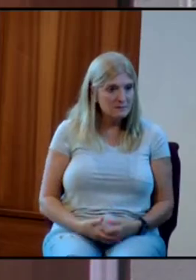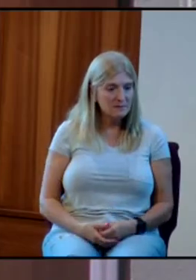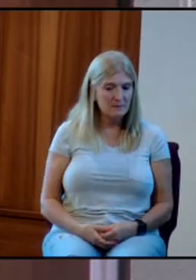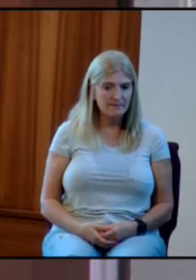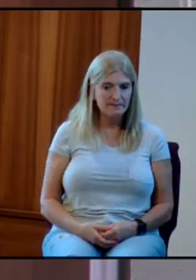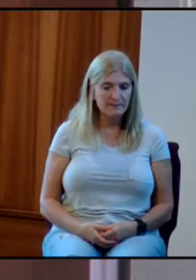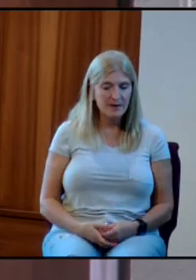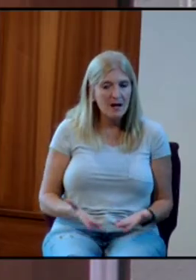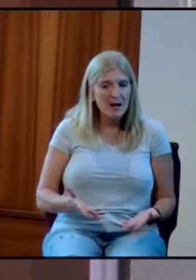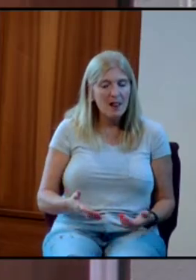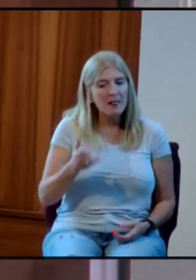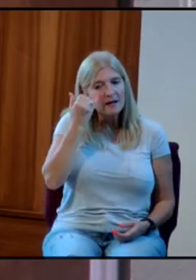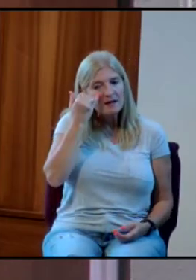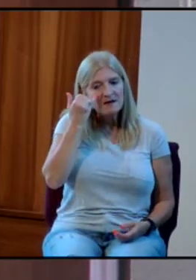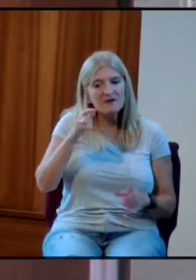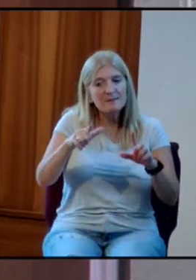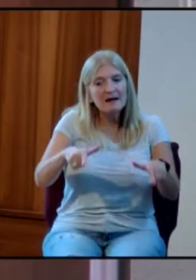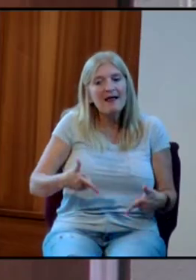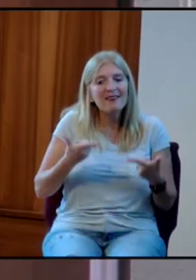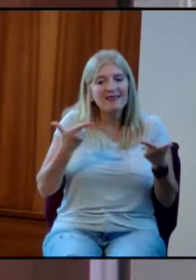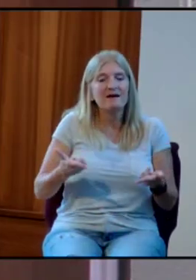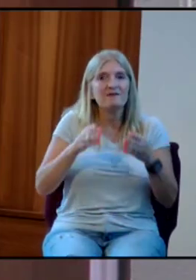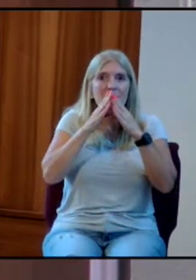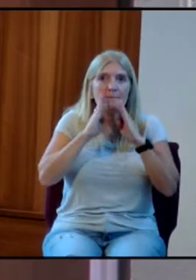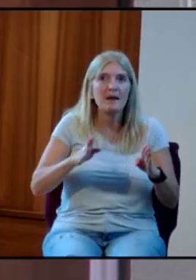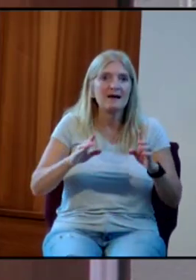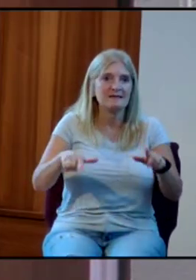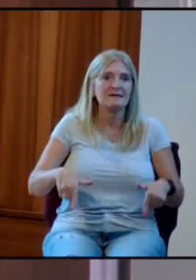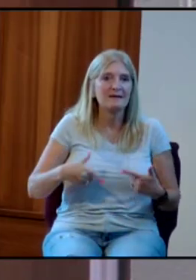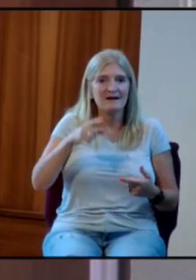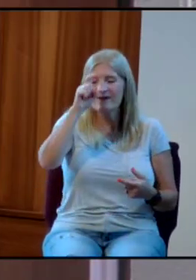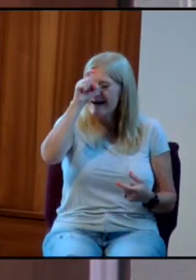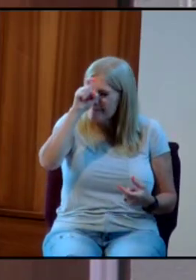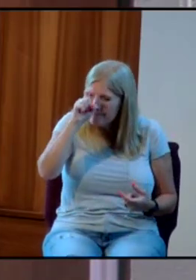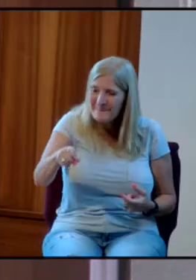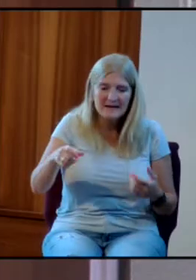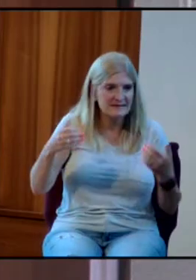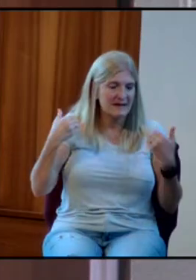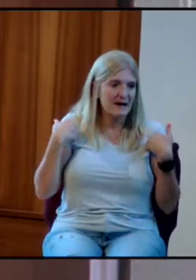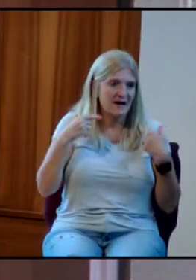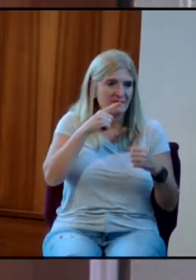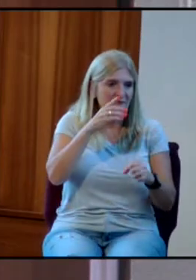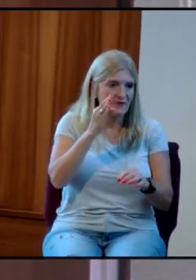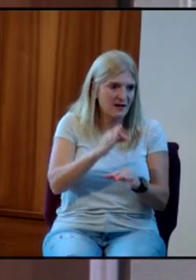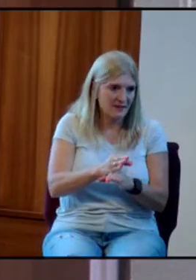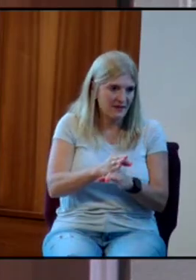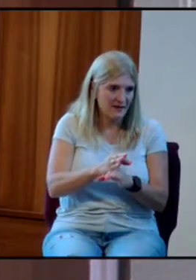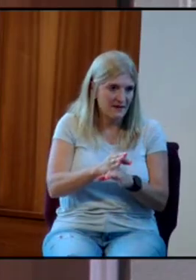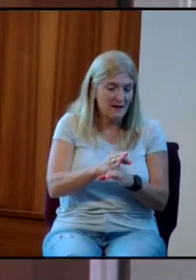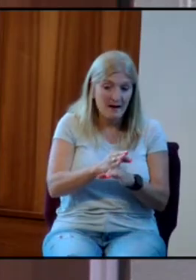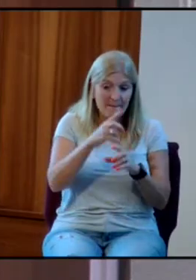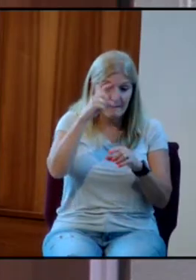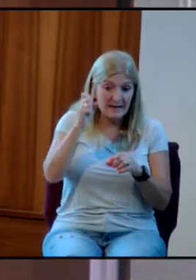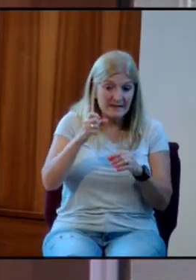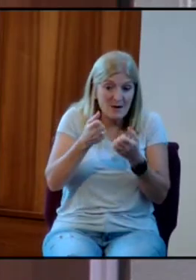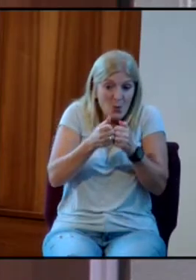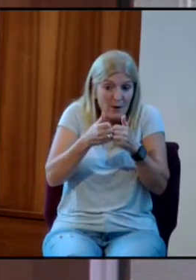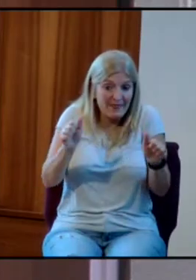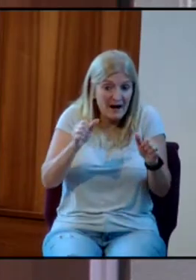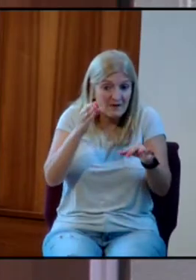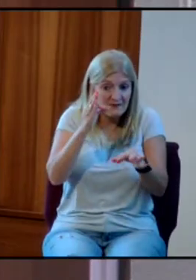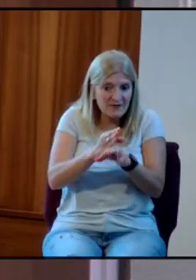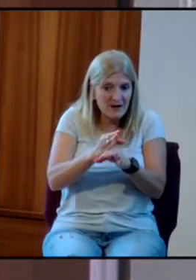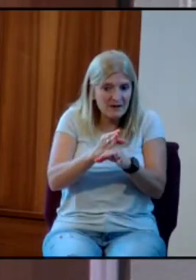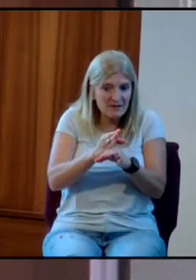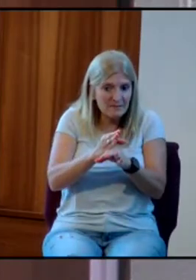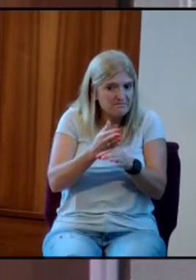If I'm going to live a blessed life, I have to have faith because without faith it is impossible to please God. Now, I have to go